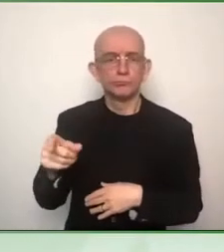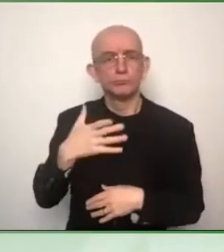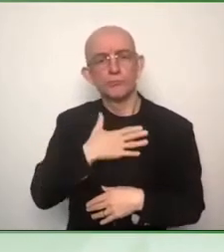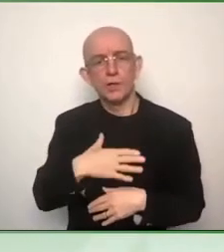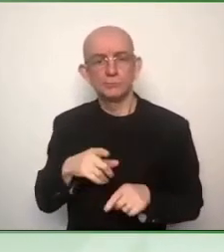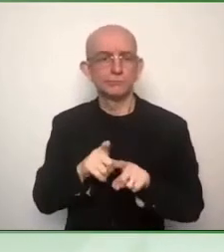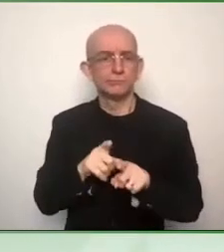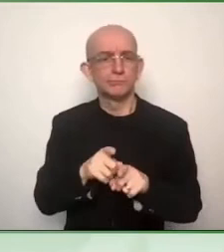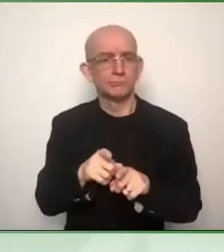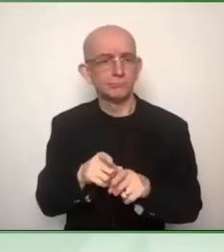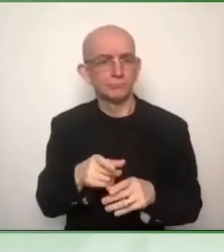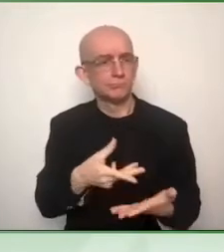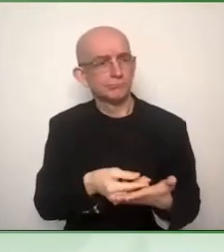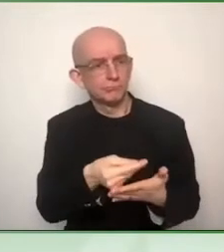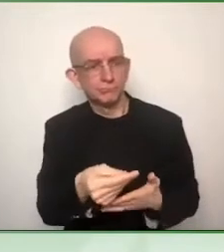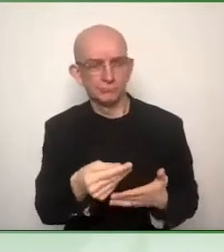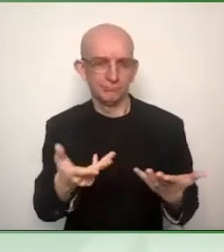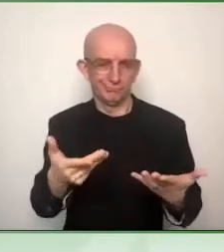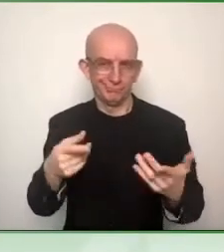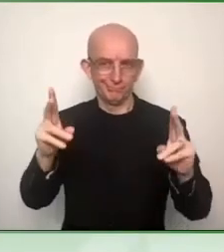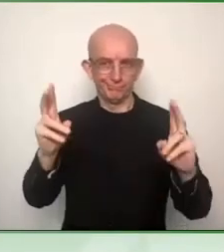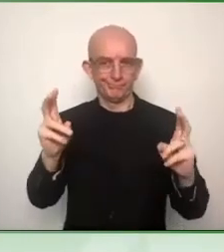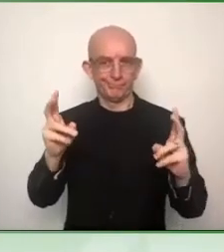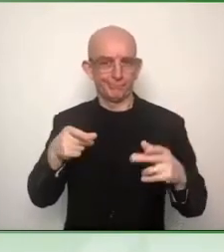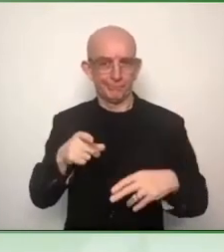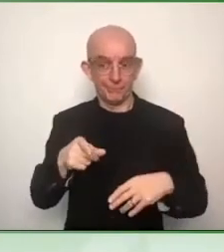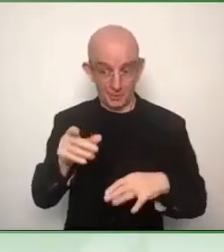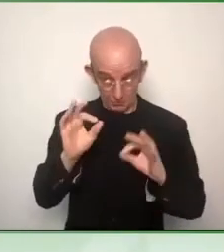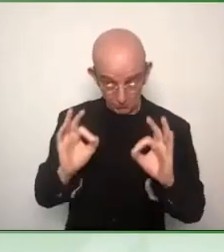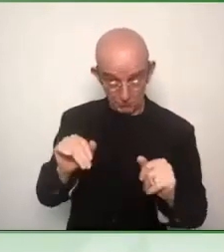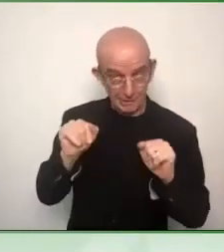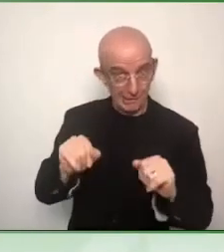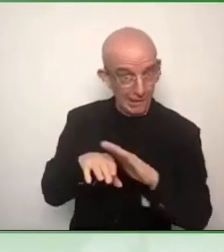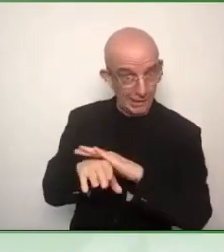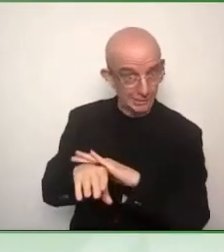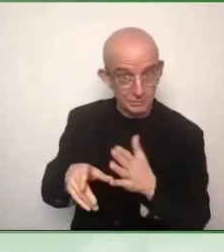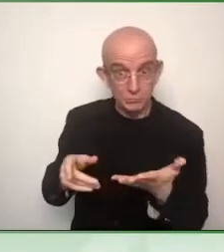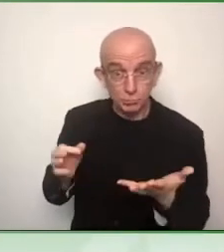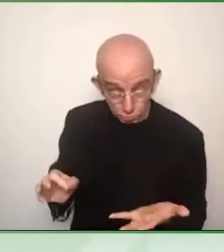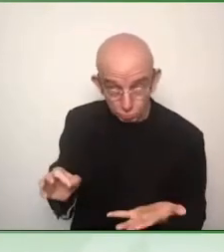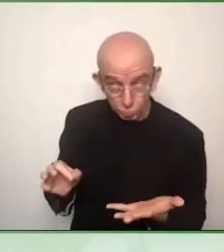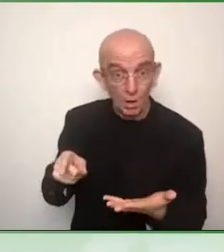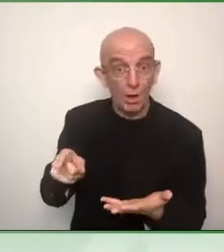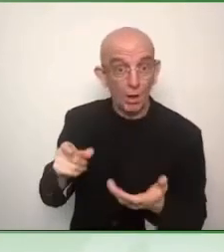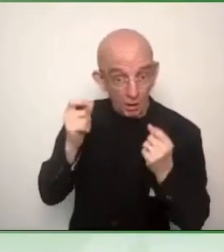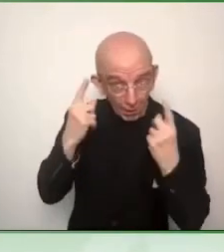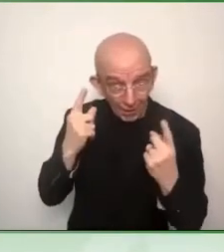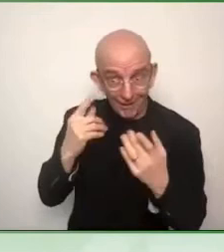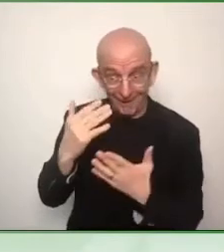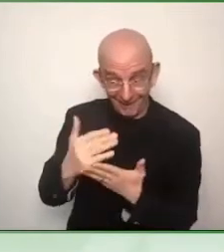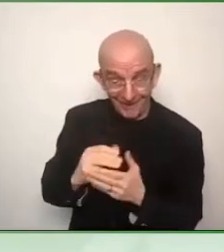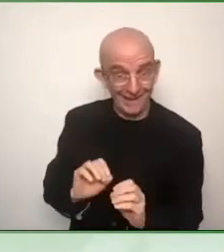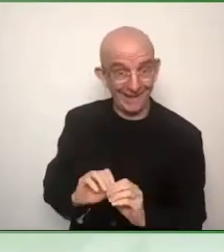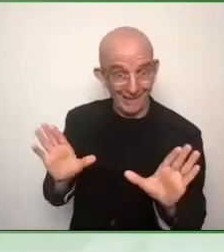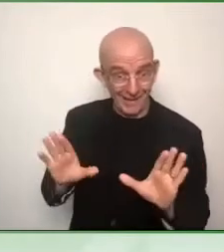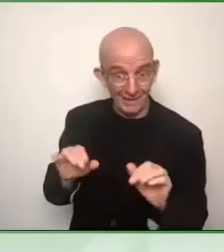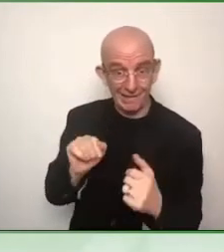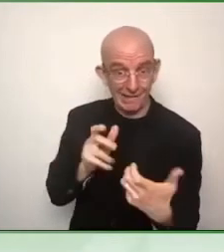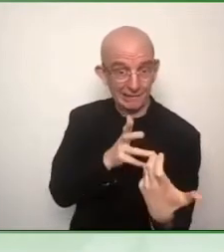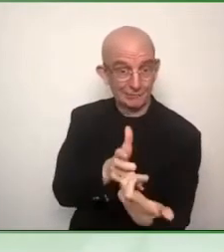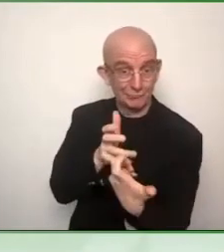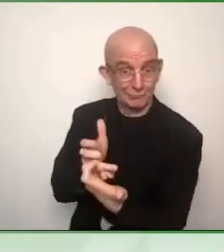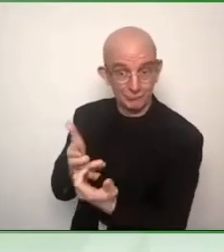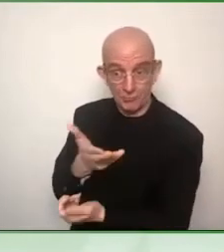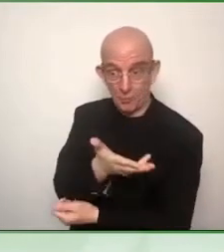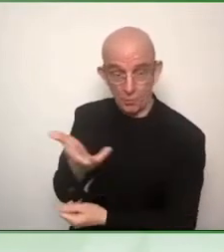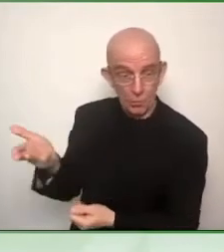those requirements, you have to select which one you take. And there you may say, I'm going to give extra